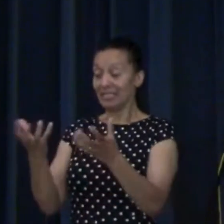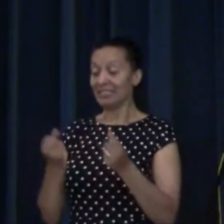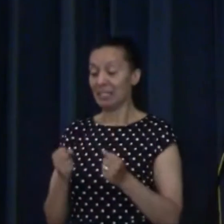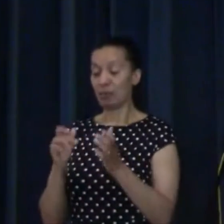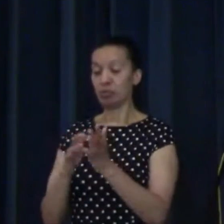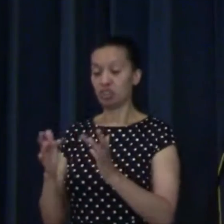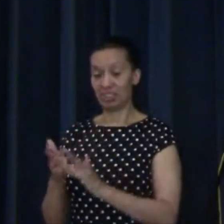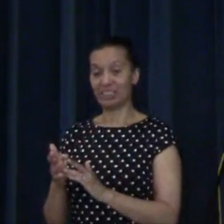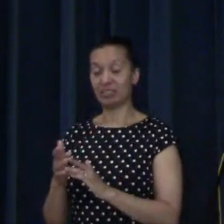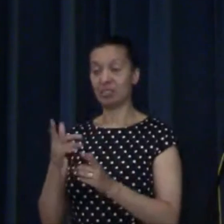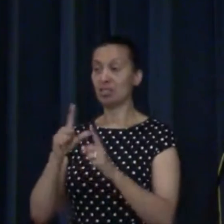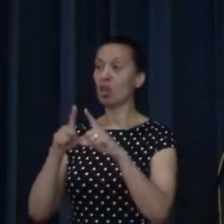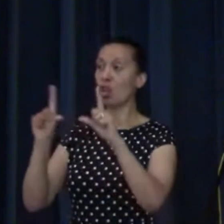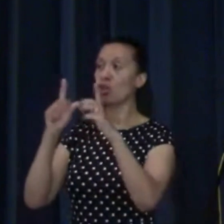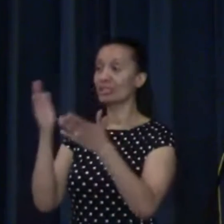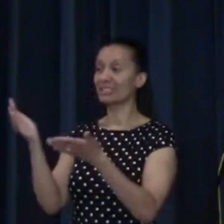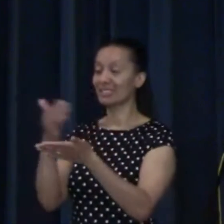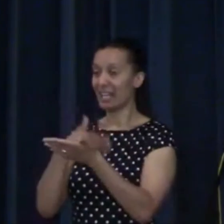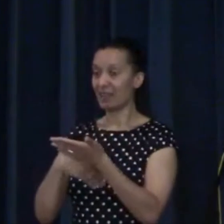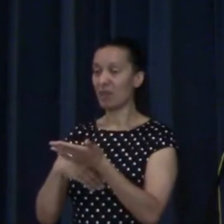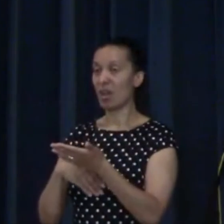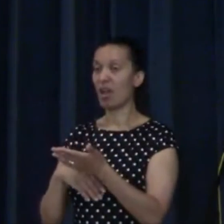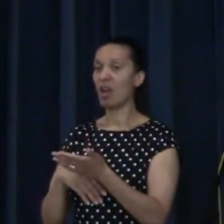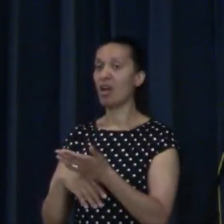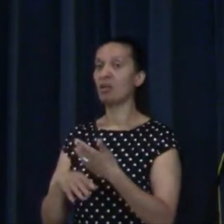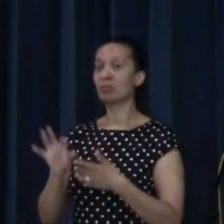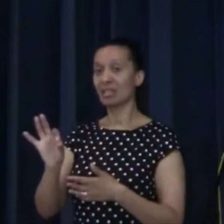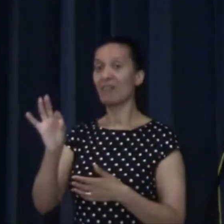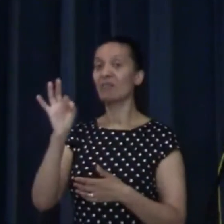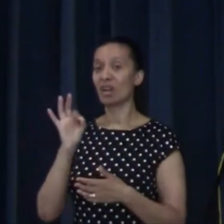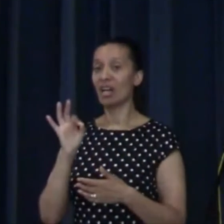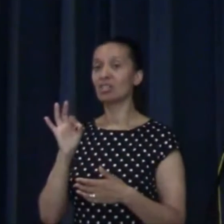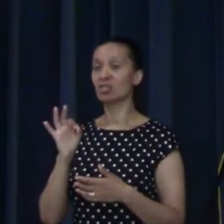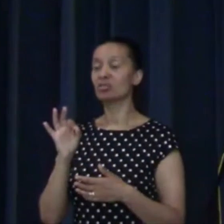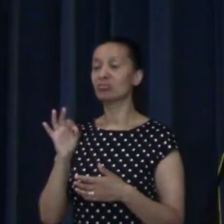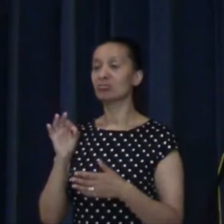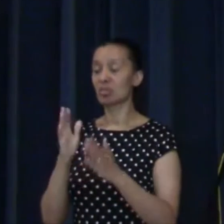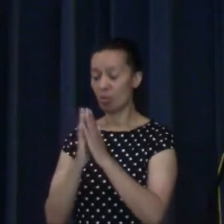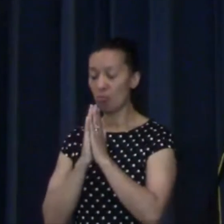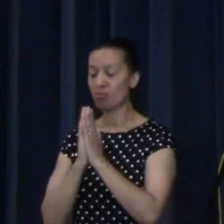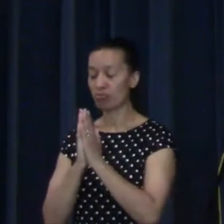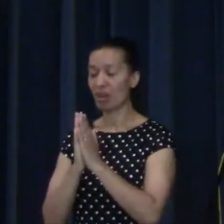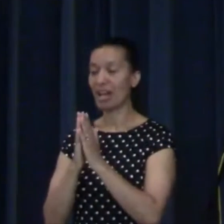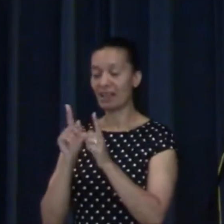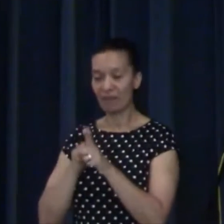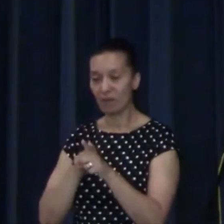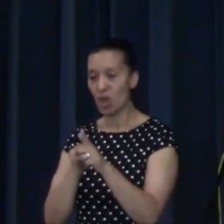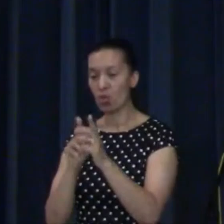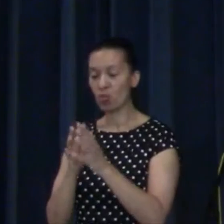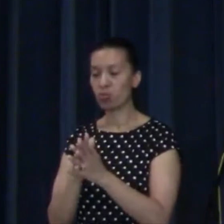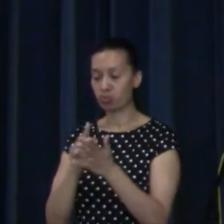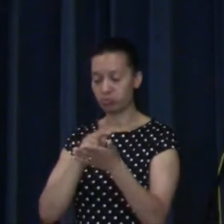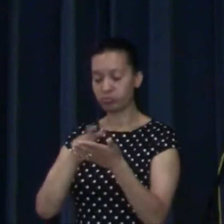and Saviour this morning, I'm going to invite you to follow me in this prayer. Let's close our eyes. Bow our heads.